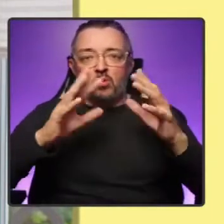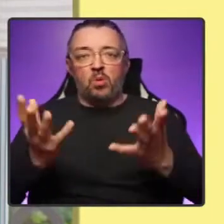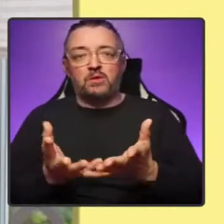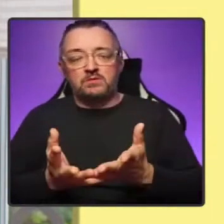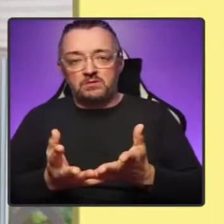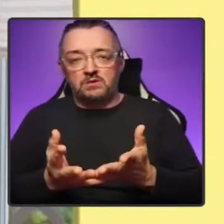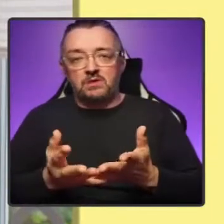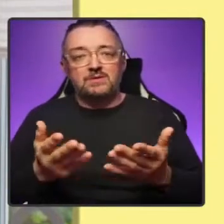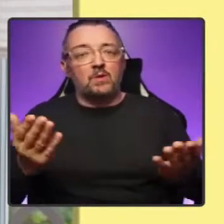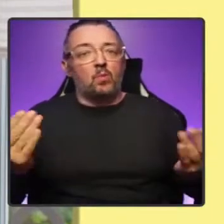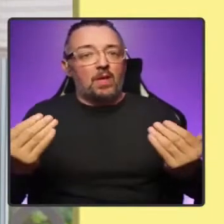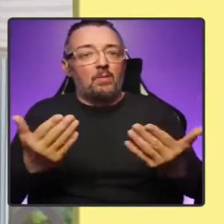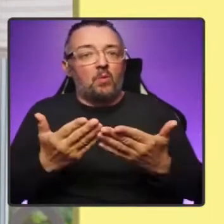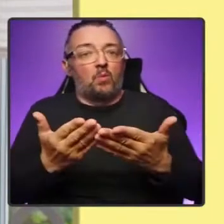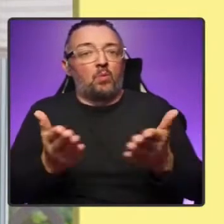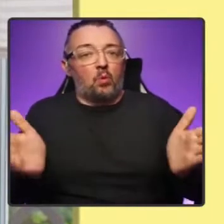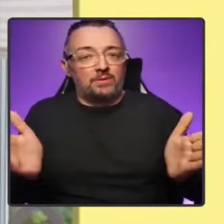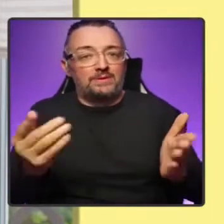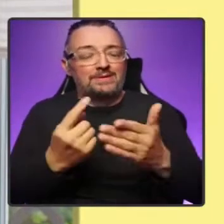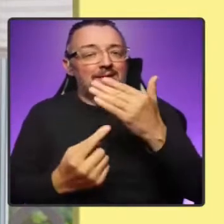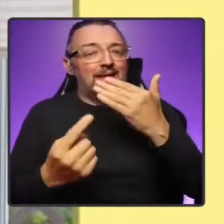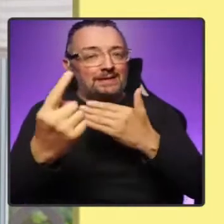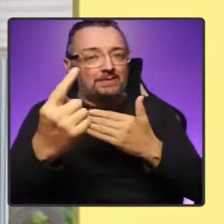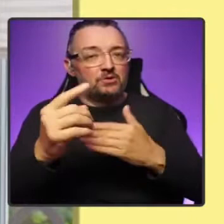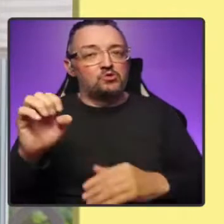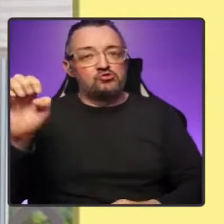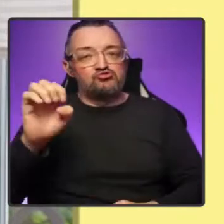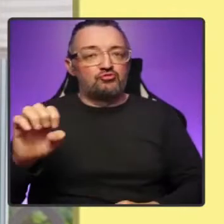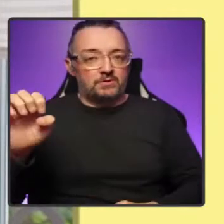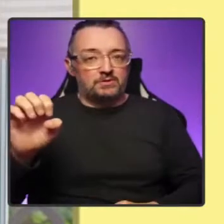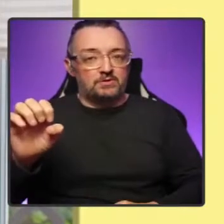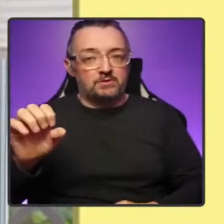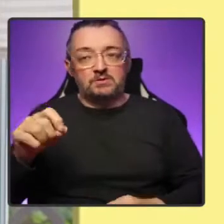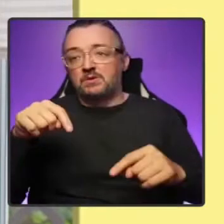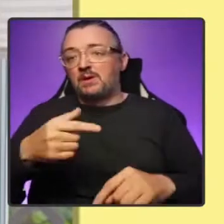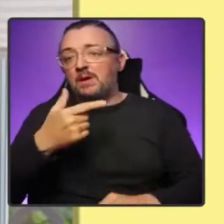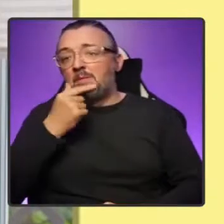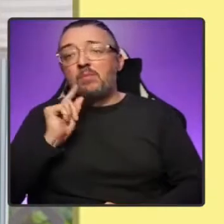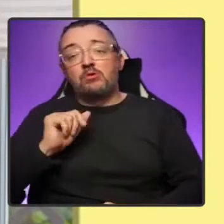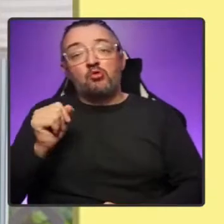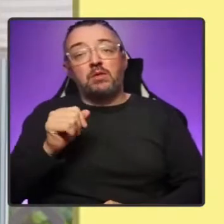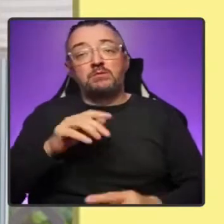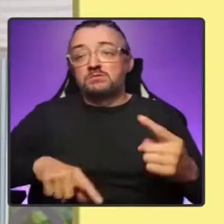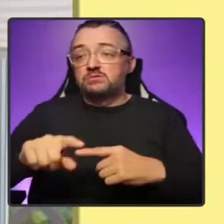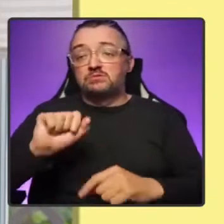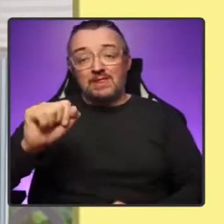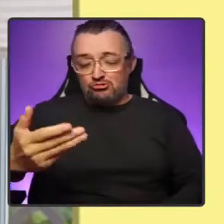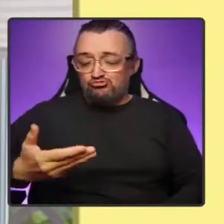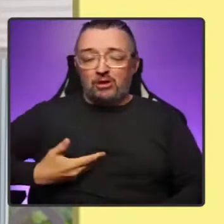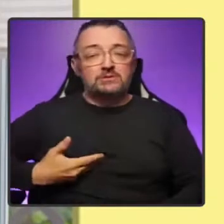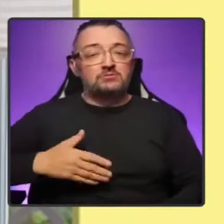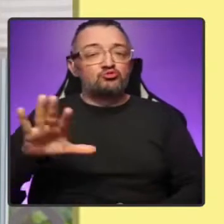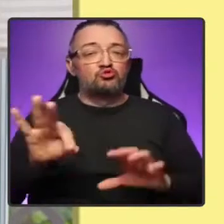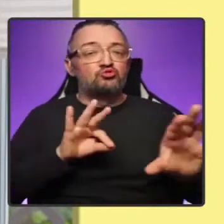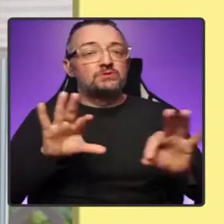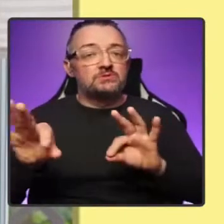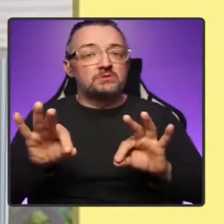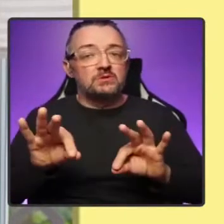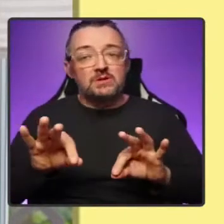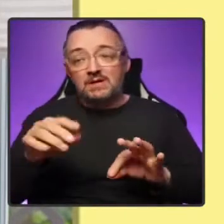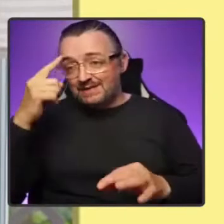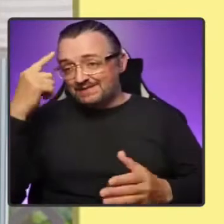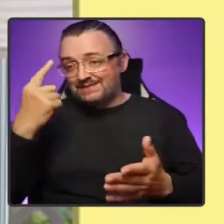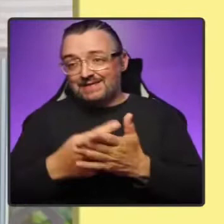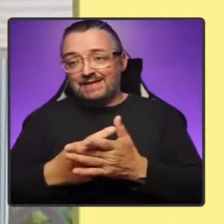independent European nation. People in Scotland have the right to make that choice. To decide to take our destiny into